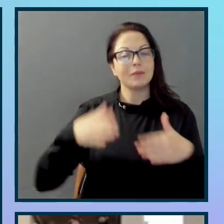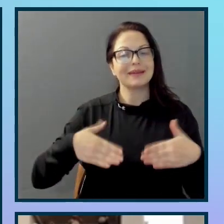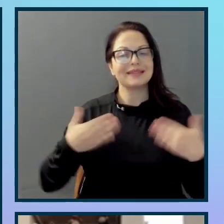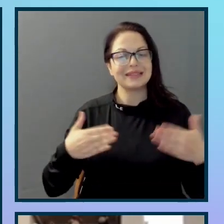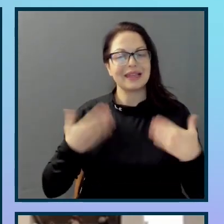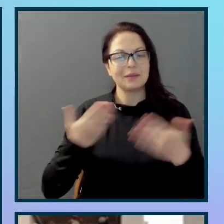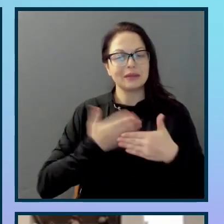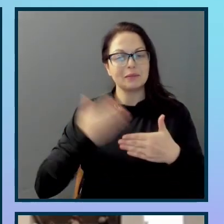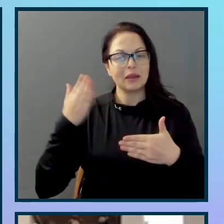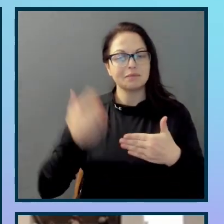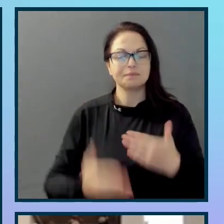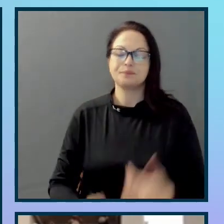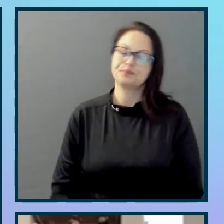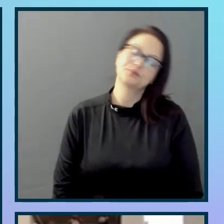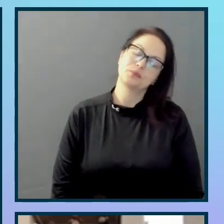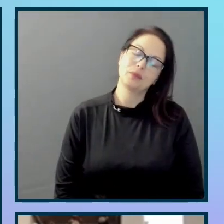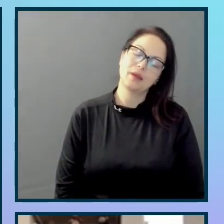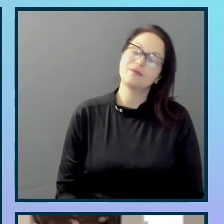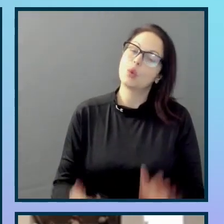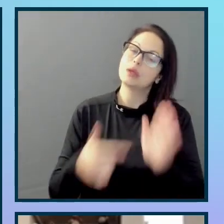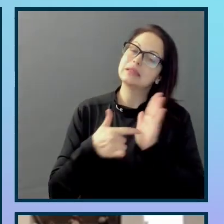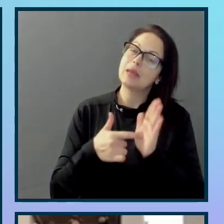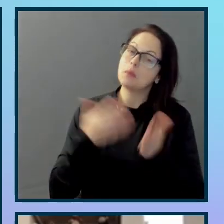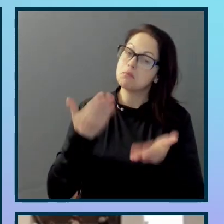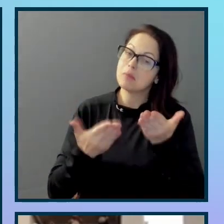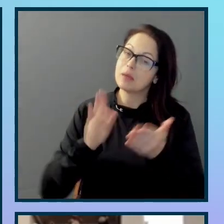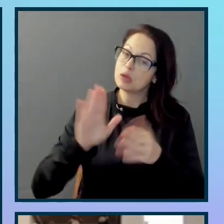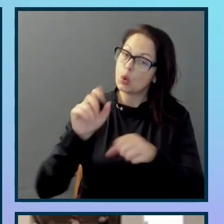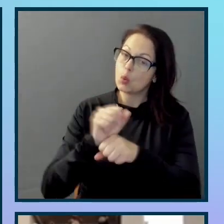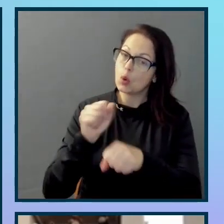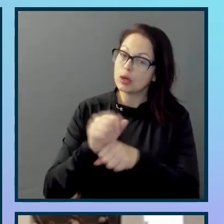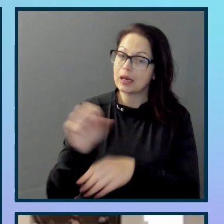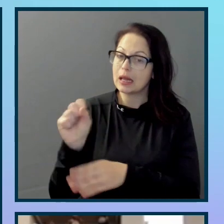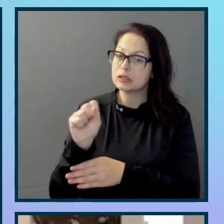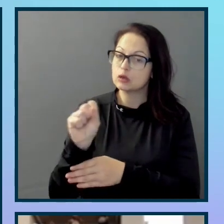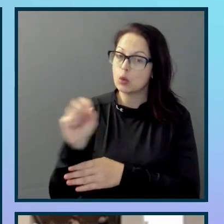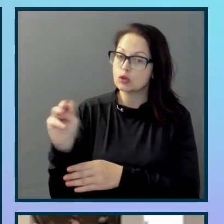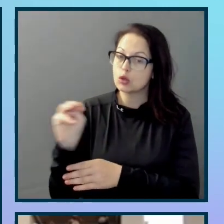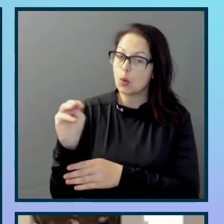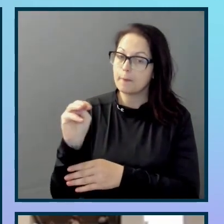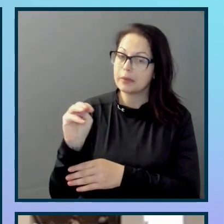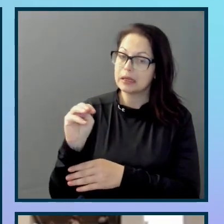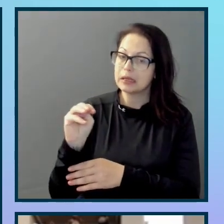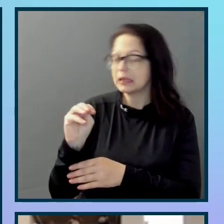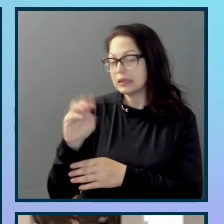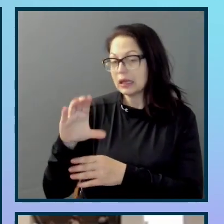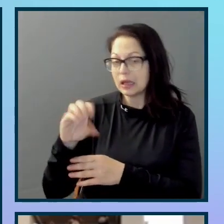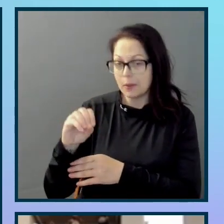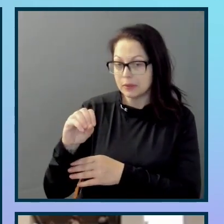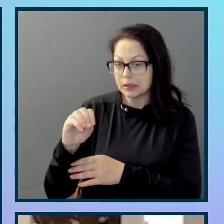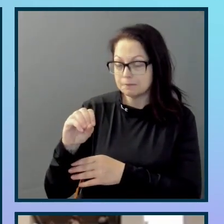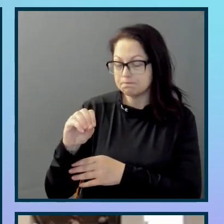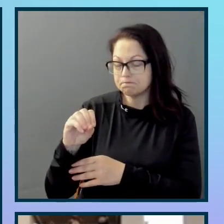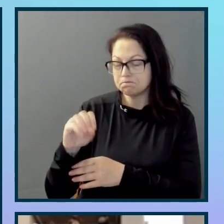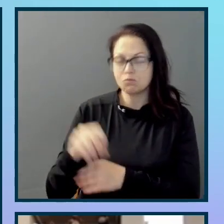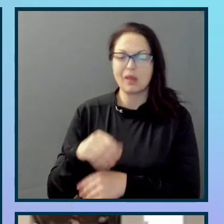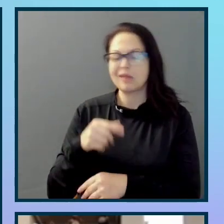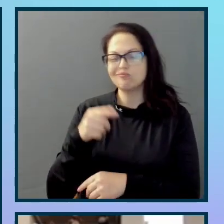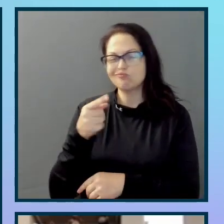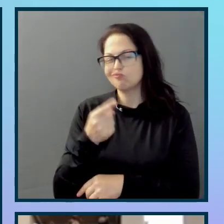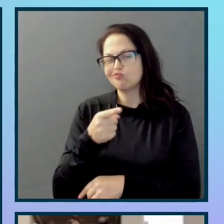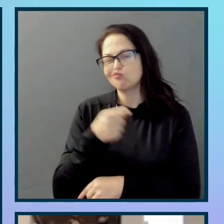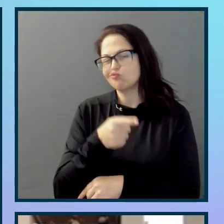you're working at a social media company. We'll keep it simple and say they operate mostly with text. No big multimedia issues to worry about.